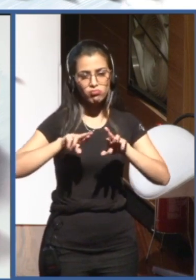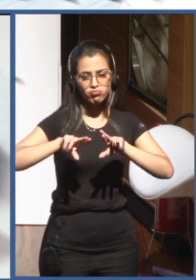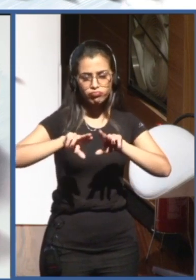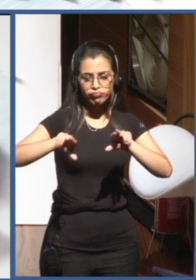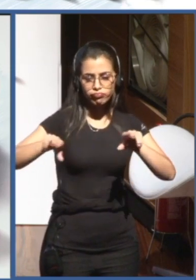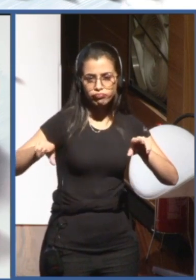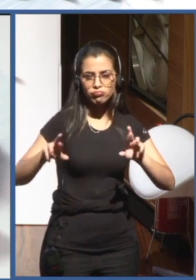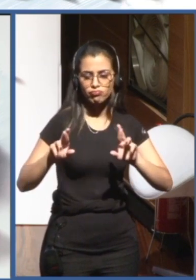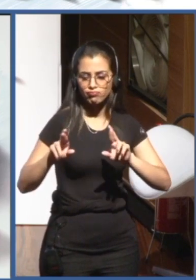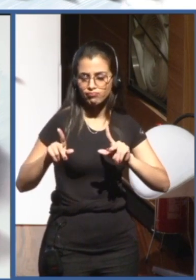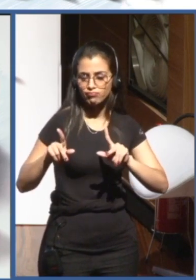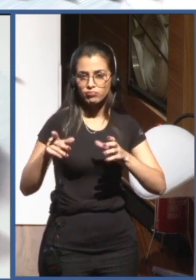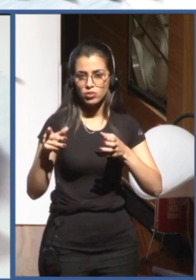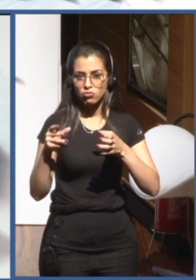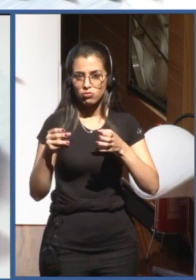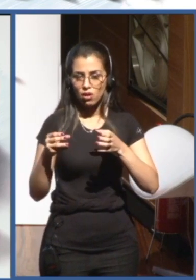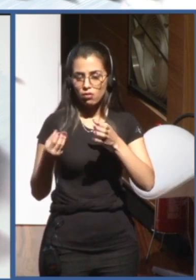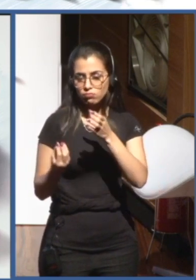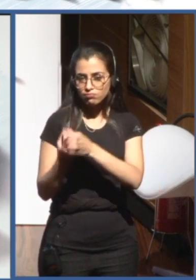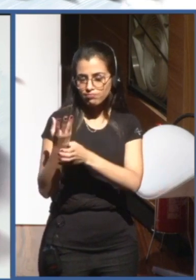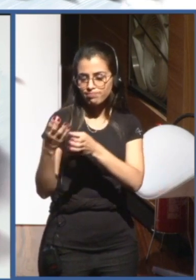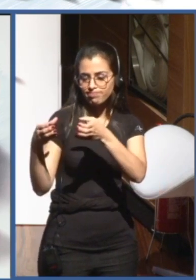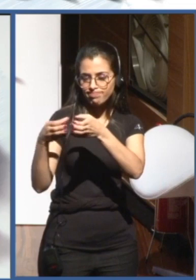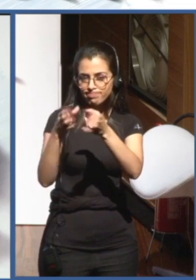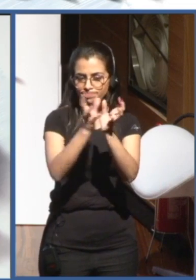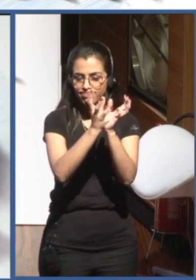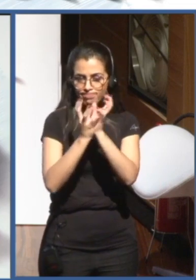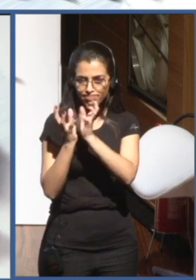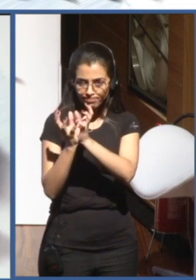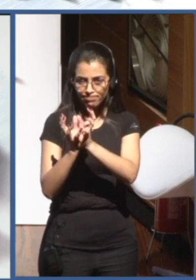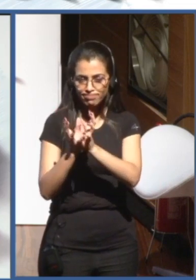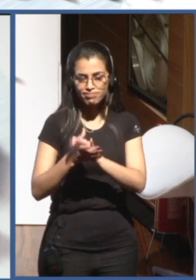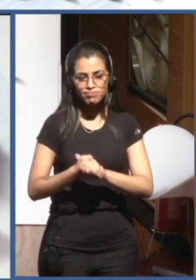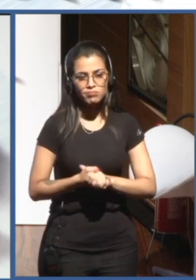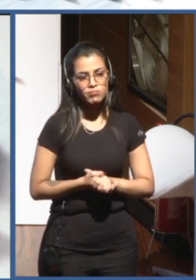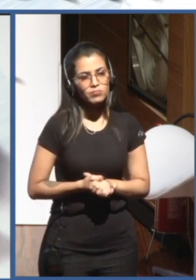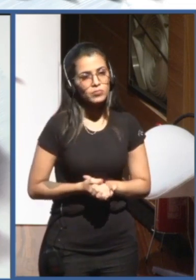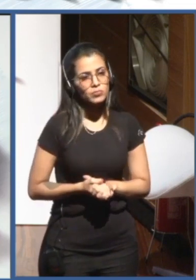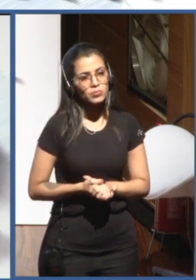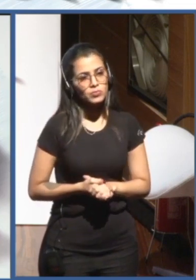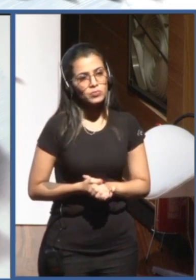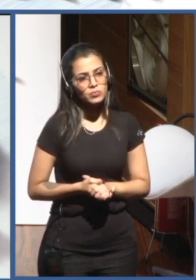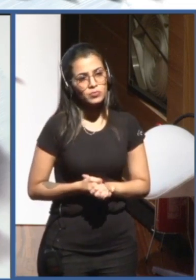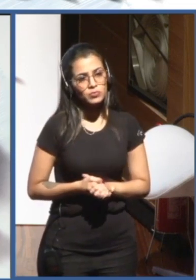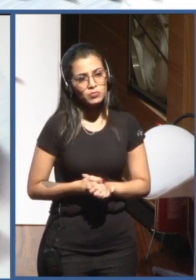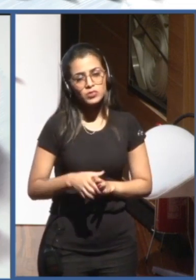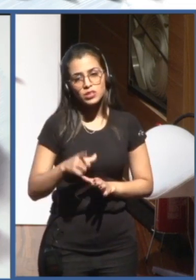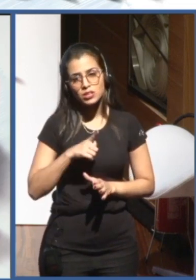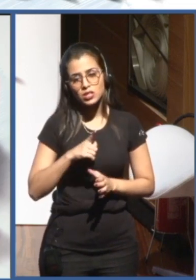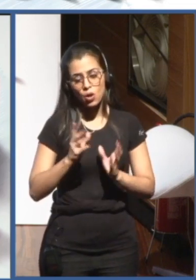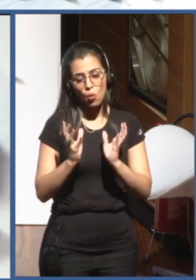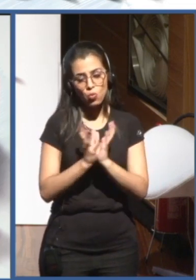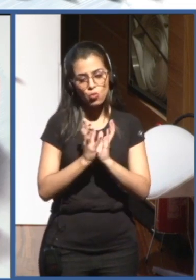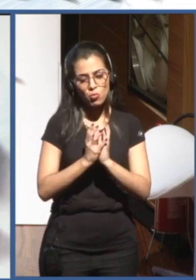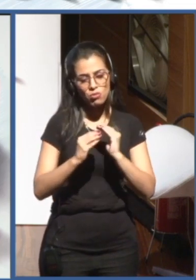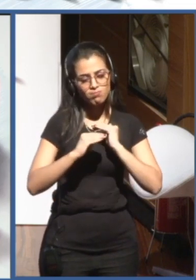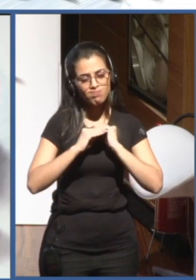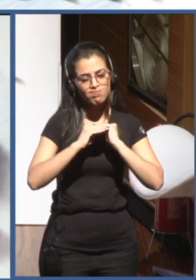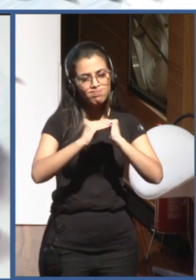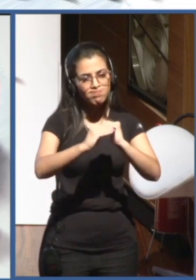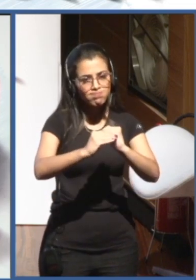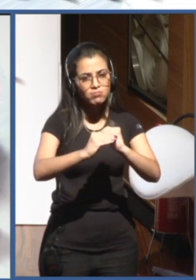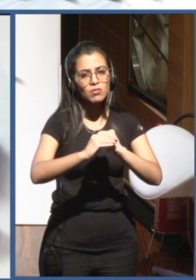have a very nice, multi-stakeholder, multilateral group. So we are working together with several governments